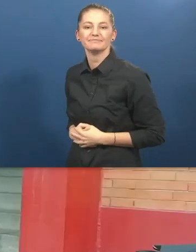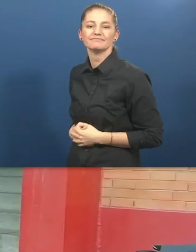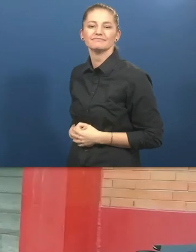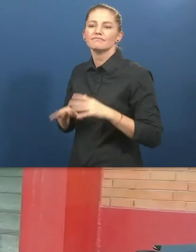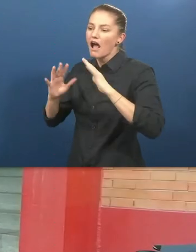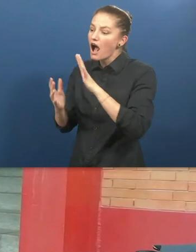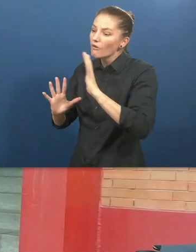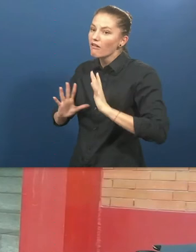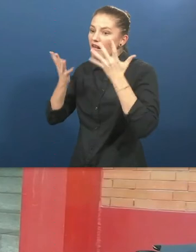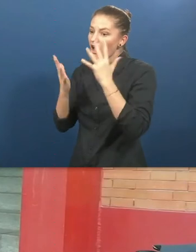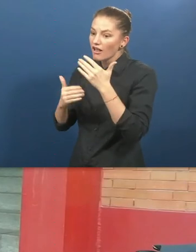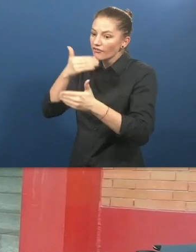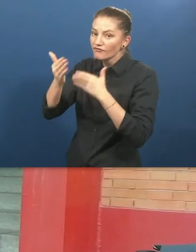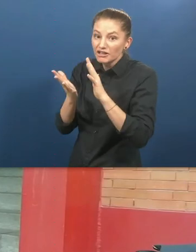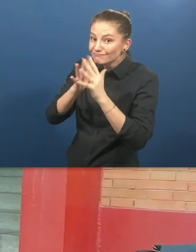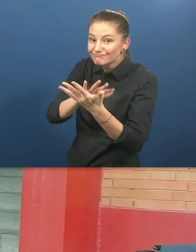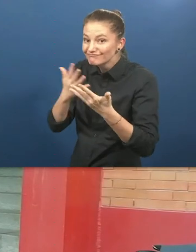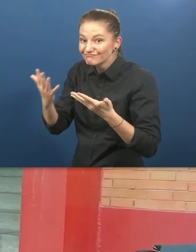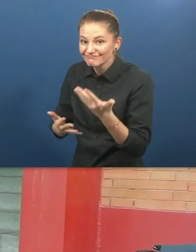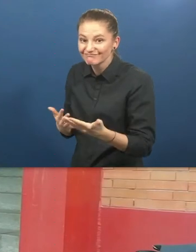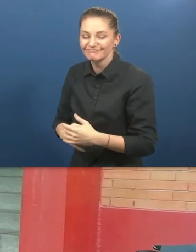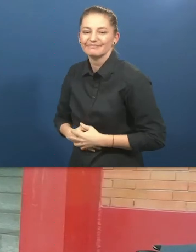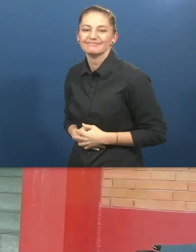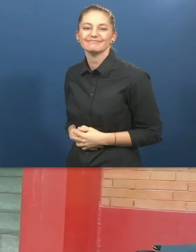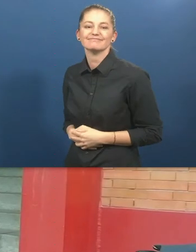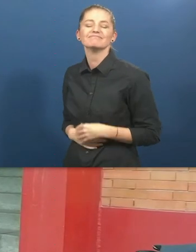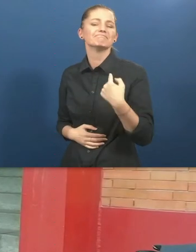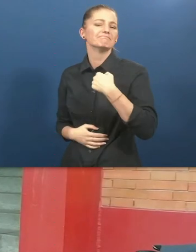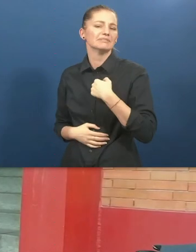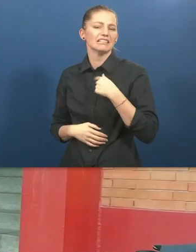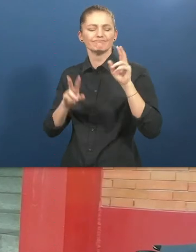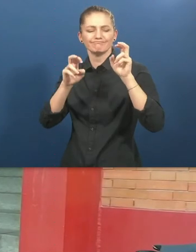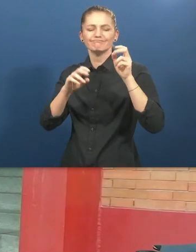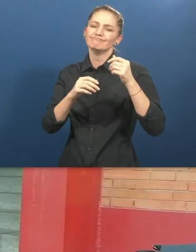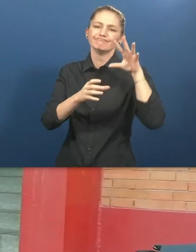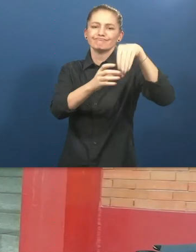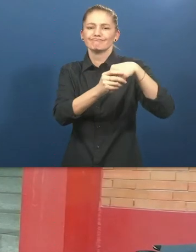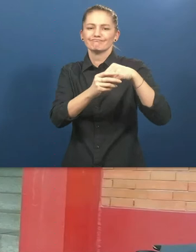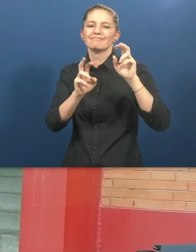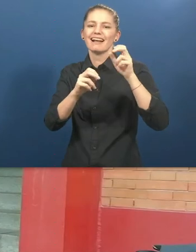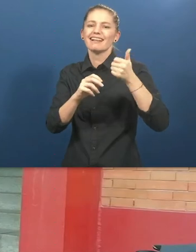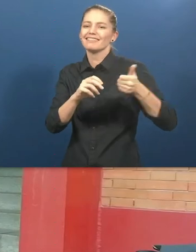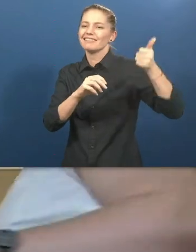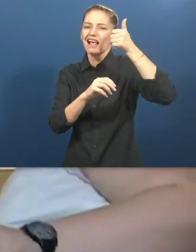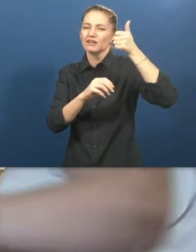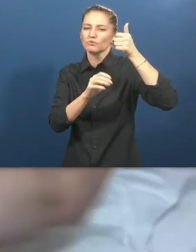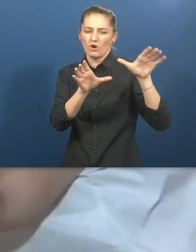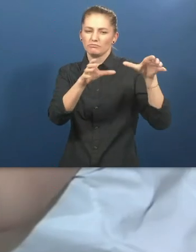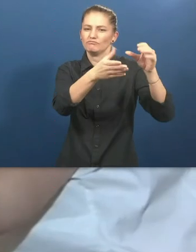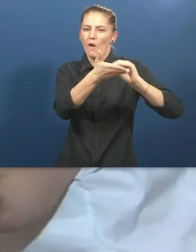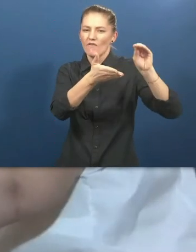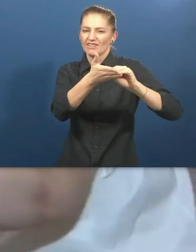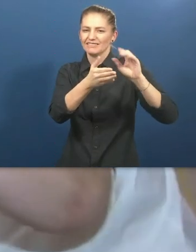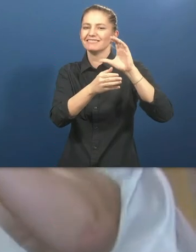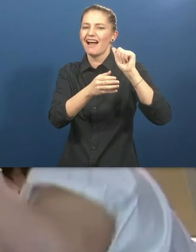Well, am in the Aviation General of the Catastro, and my job is be in orderly, and I carry packages for above and